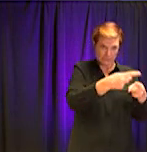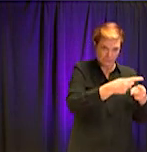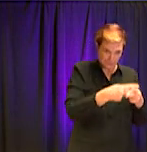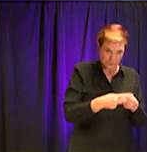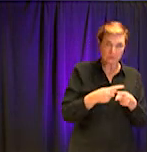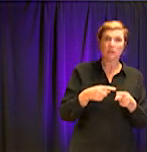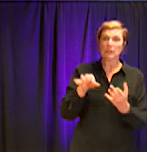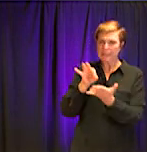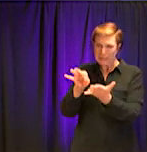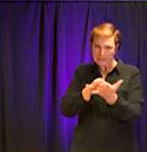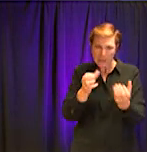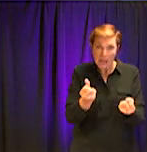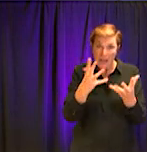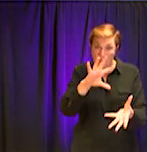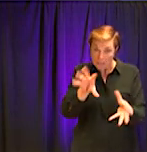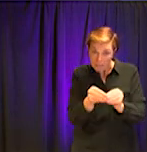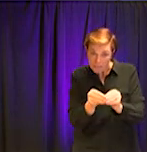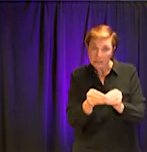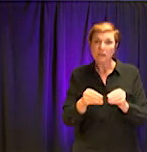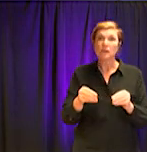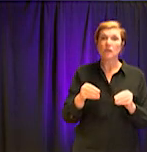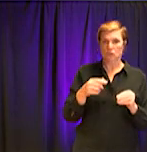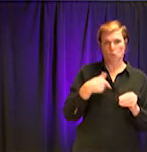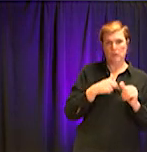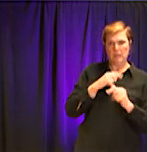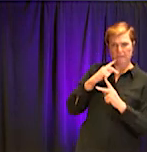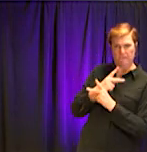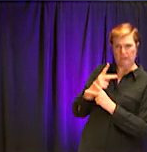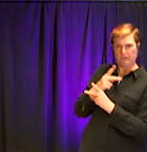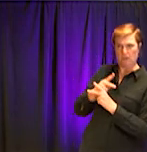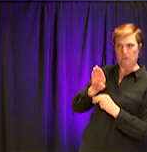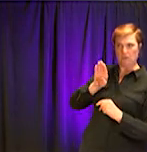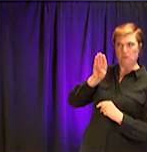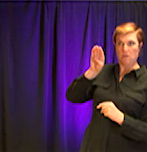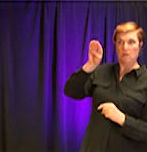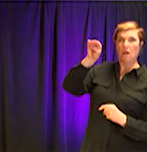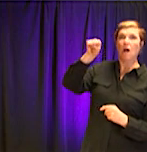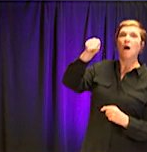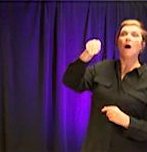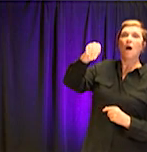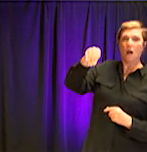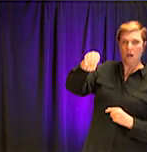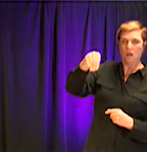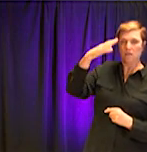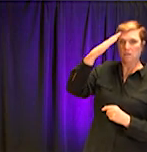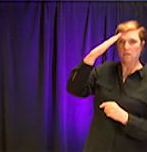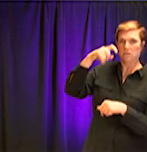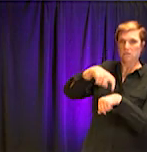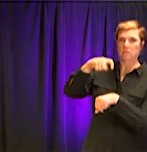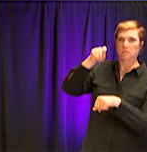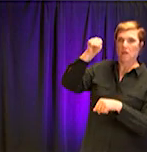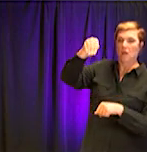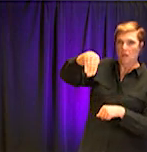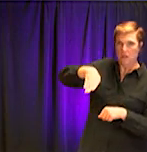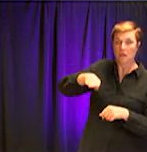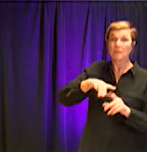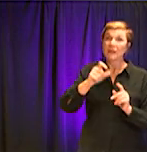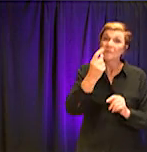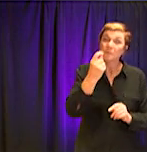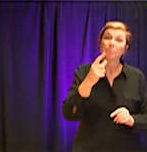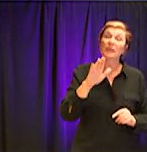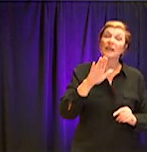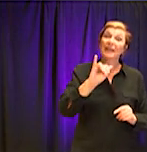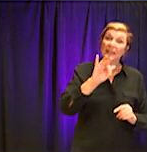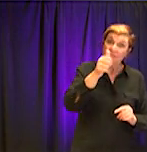to kind of come back down off of that peak. Now, what I will say though, is that if you have mild, mild signs and